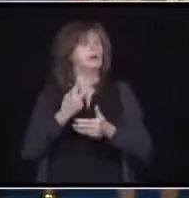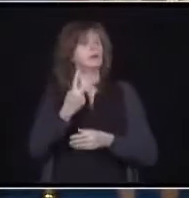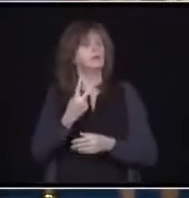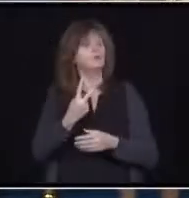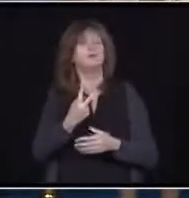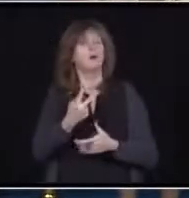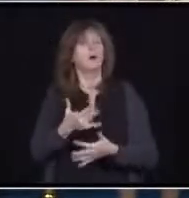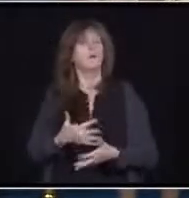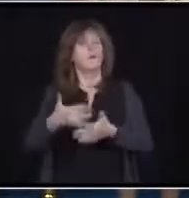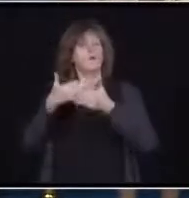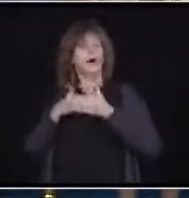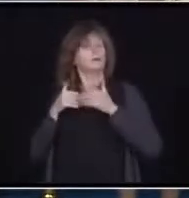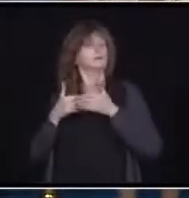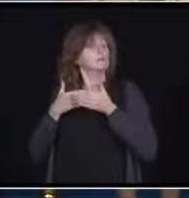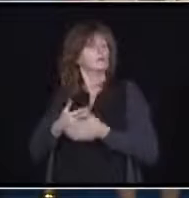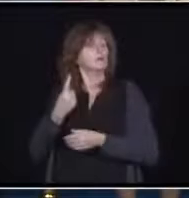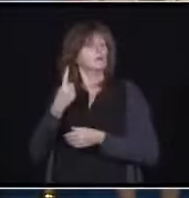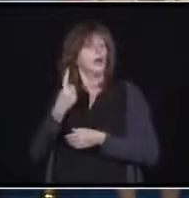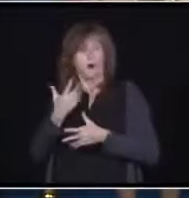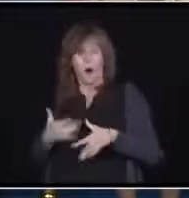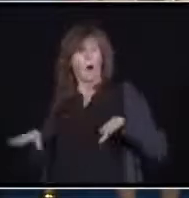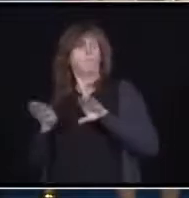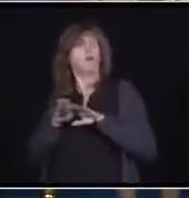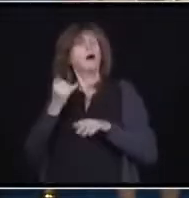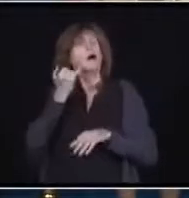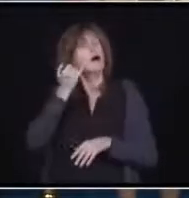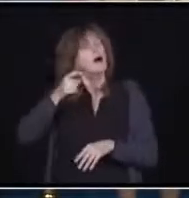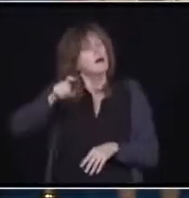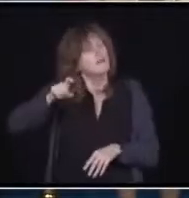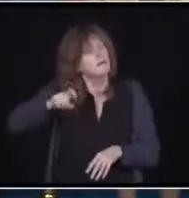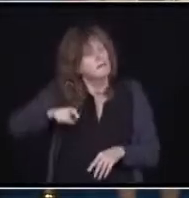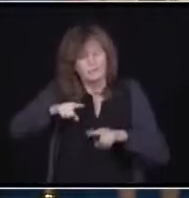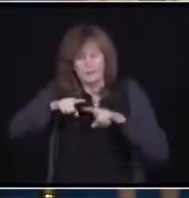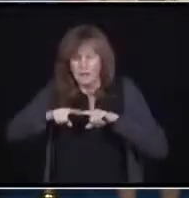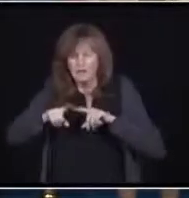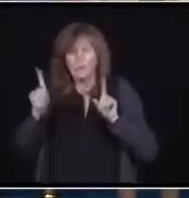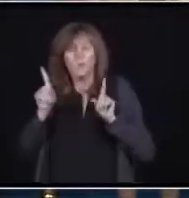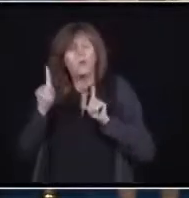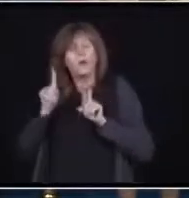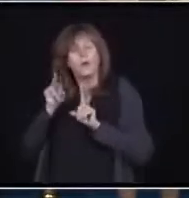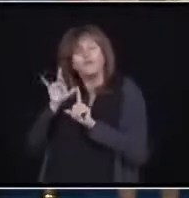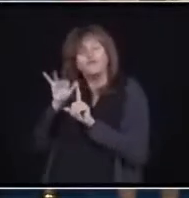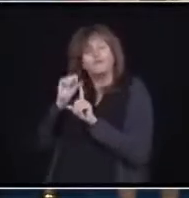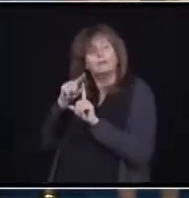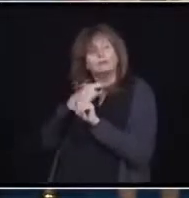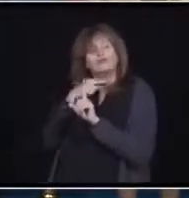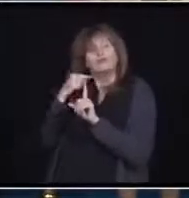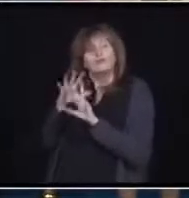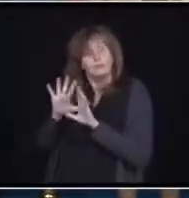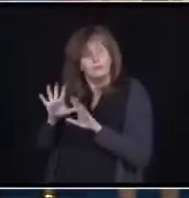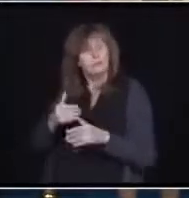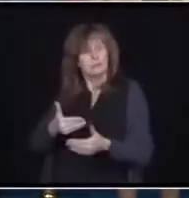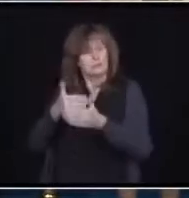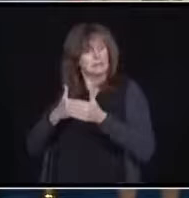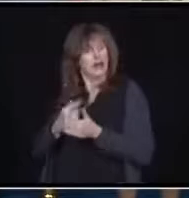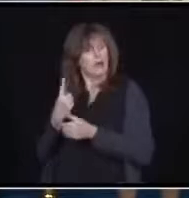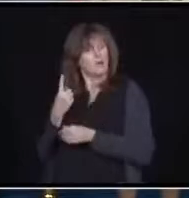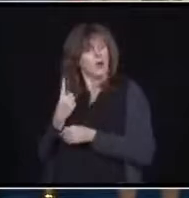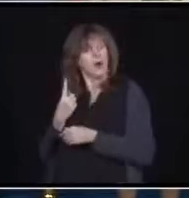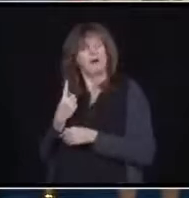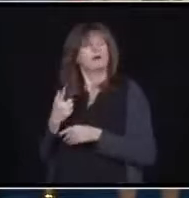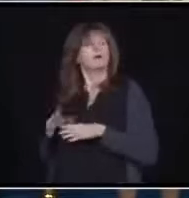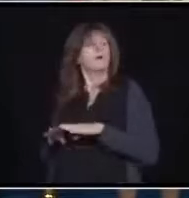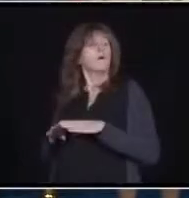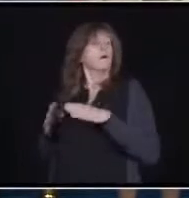if it's necessary those venues are the risk settings. Even if they were opened up after stage one to two we might choose to close them now and leave some other ones open.